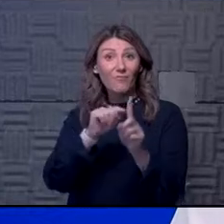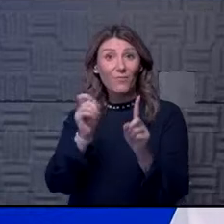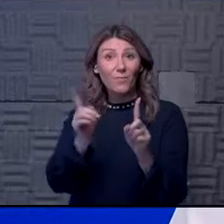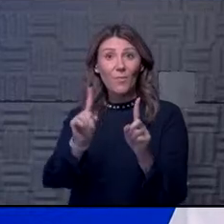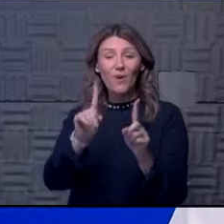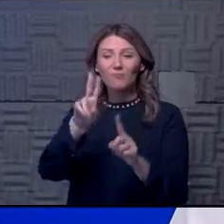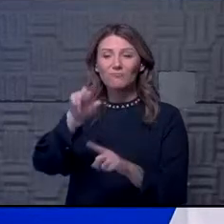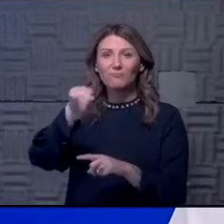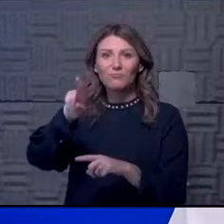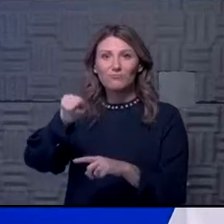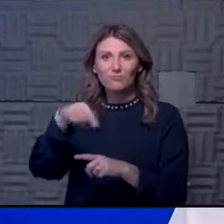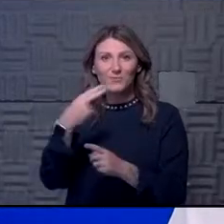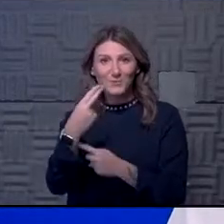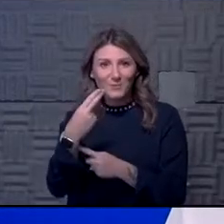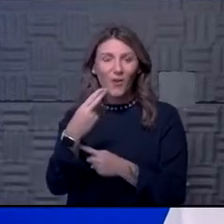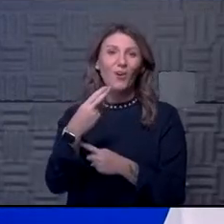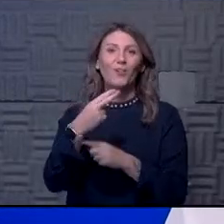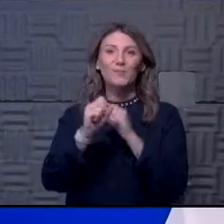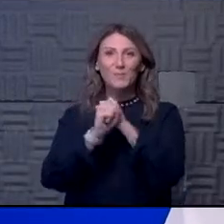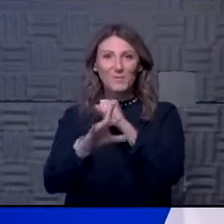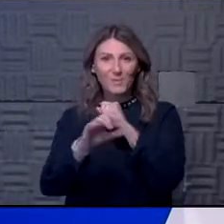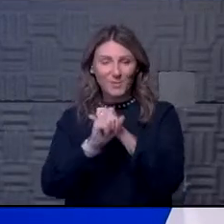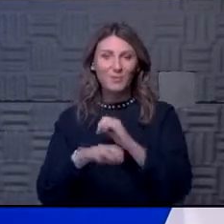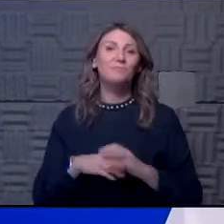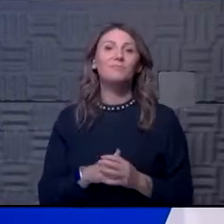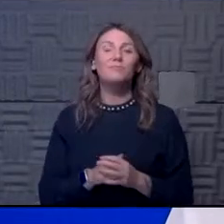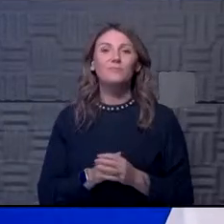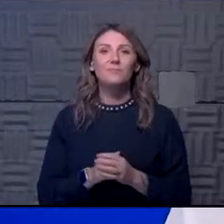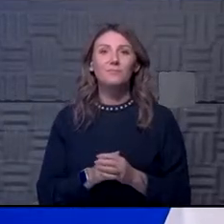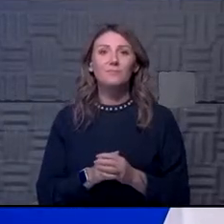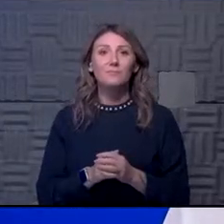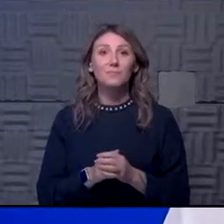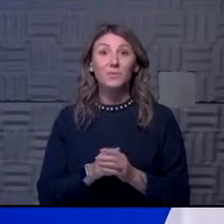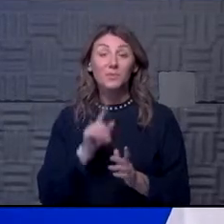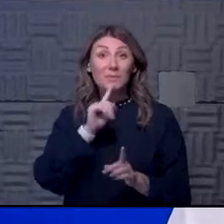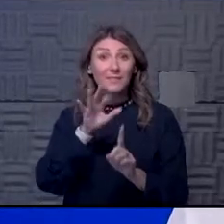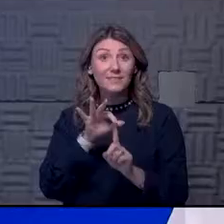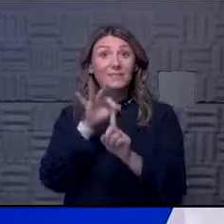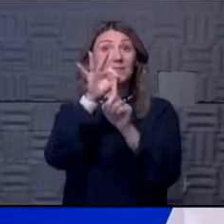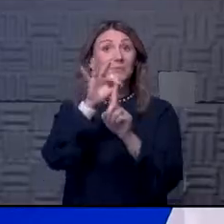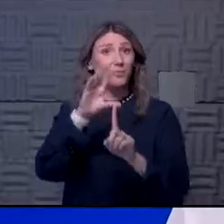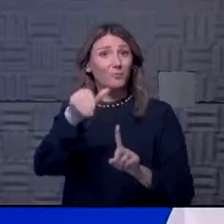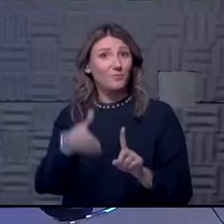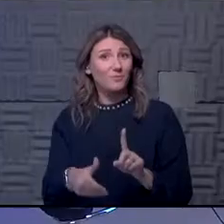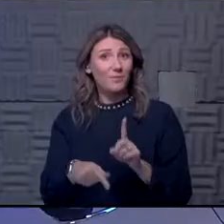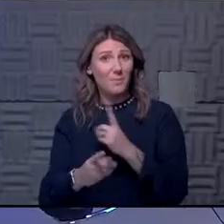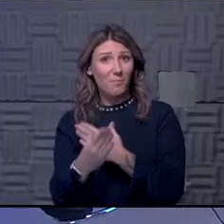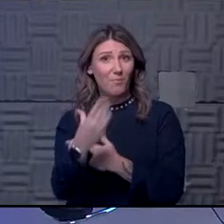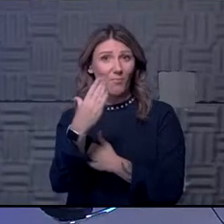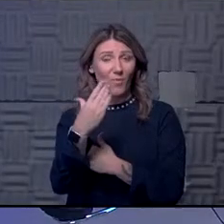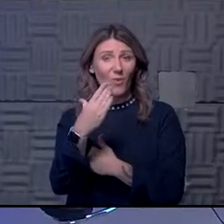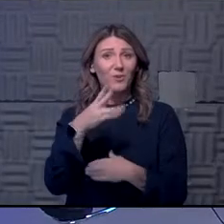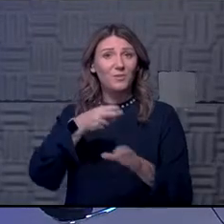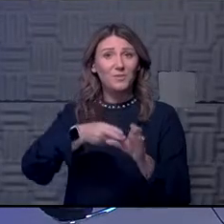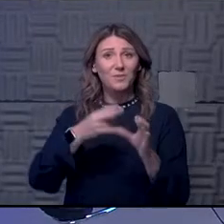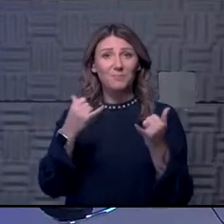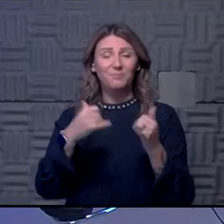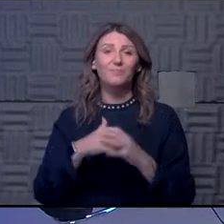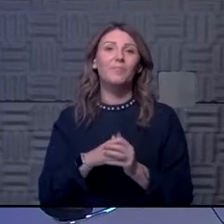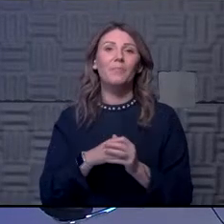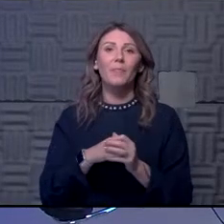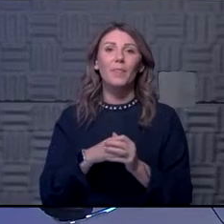Simons Jr. Family Broadcast Studio. We have some very special guests this morning joining us here in the studio.